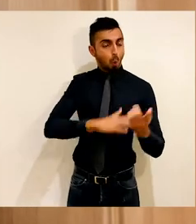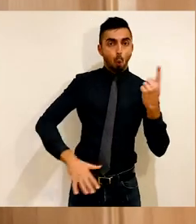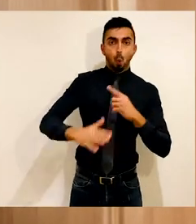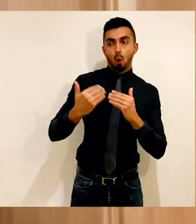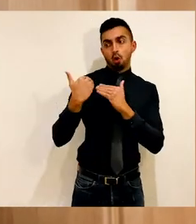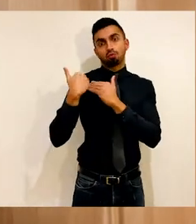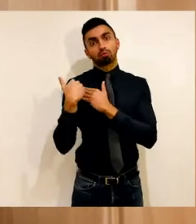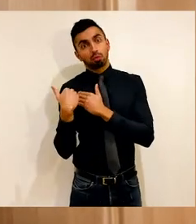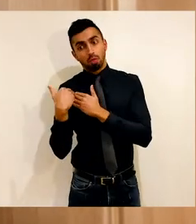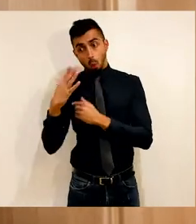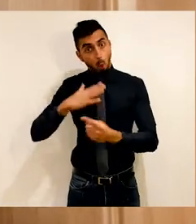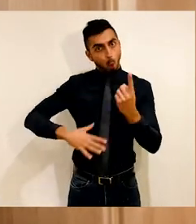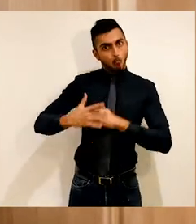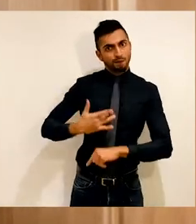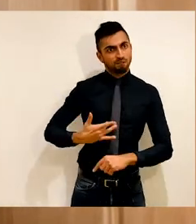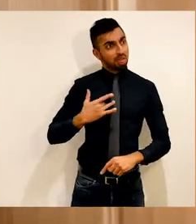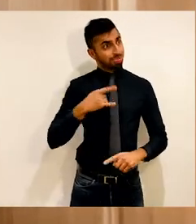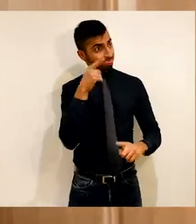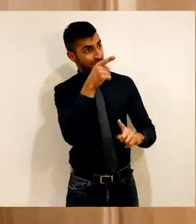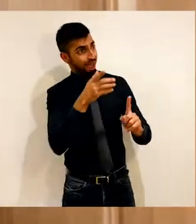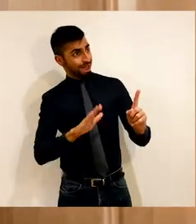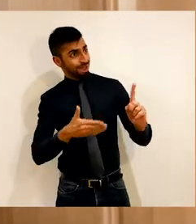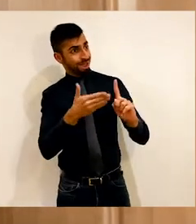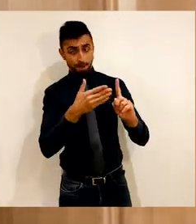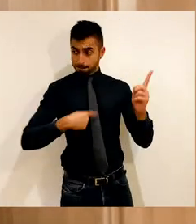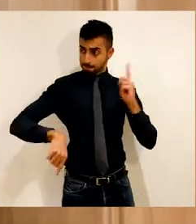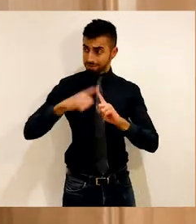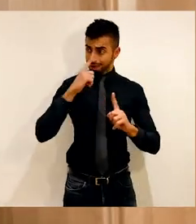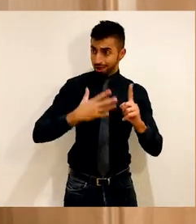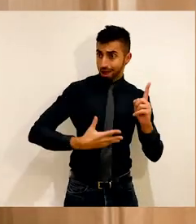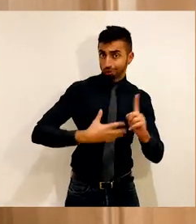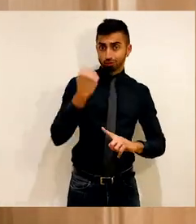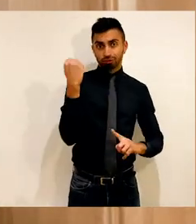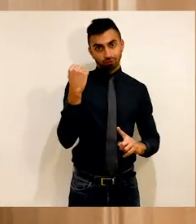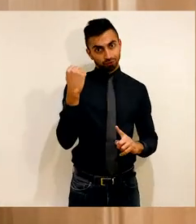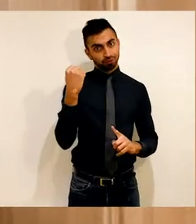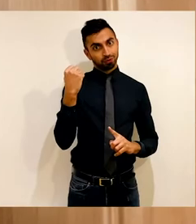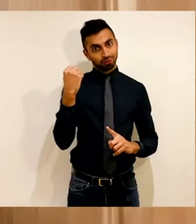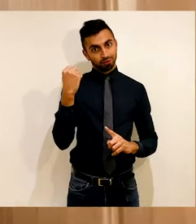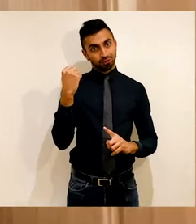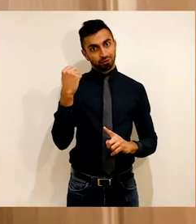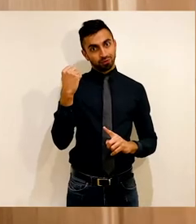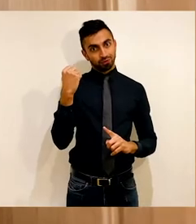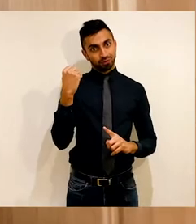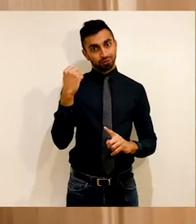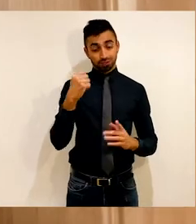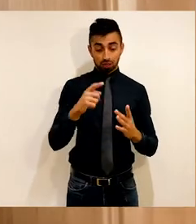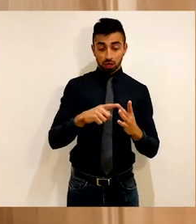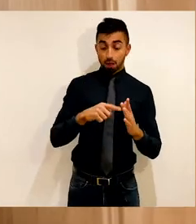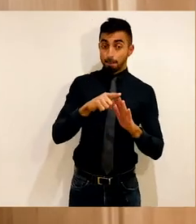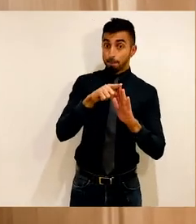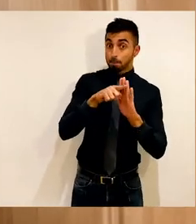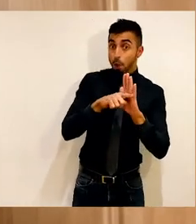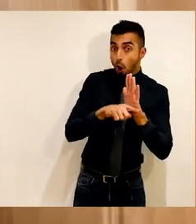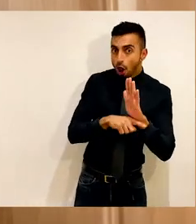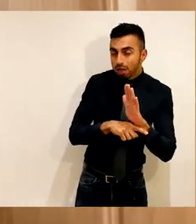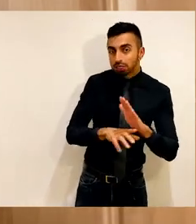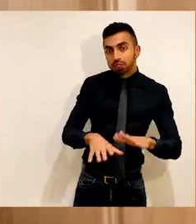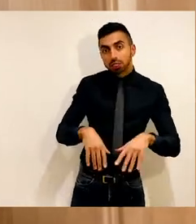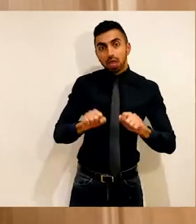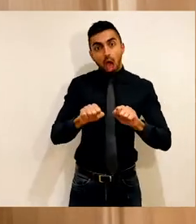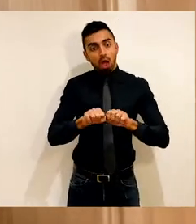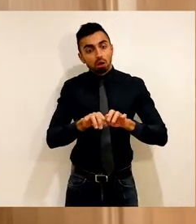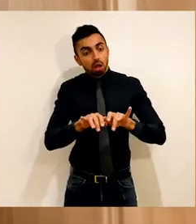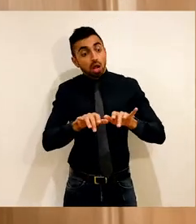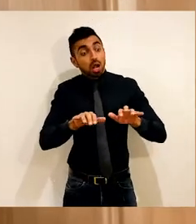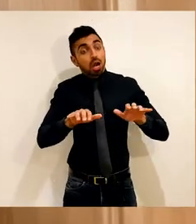And it's a common objective that then feels tangible and attainable. As the policy begins to create wins that are measurable